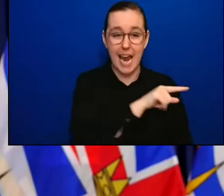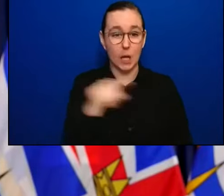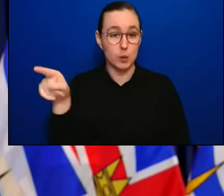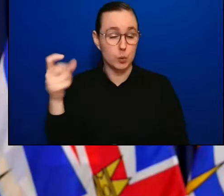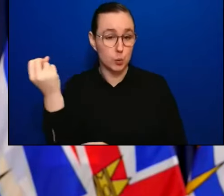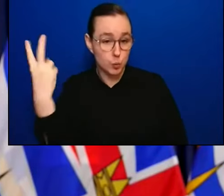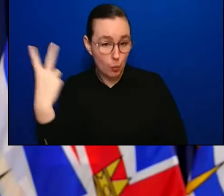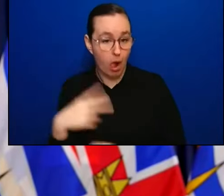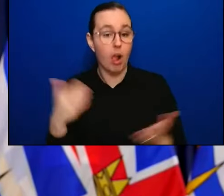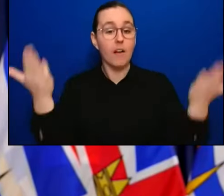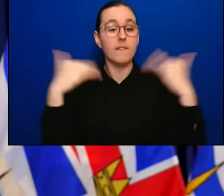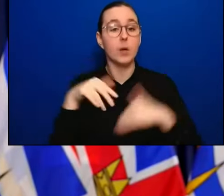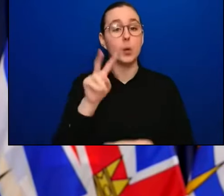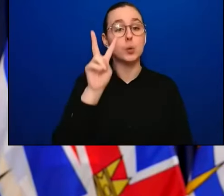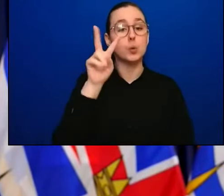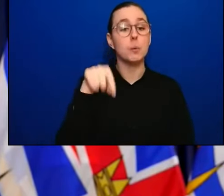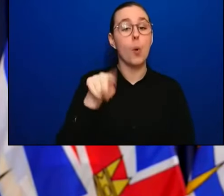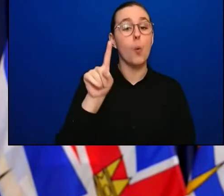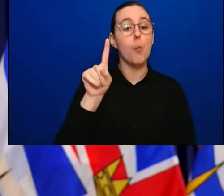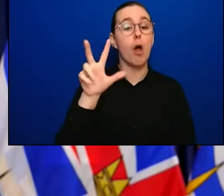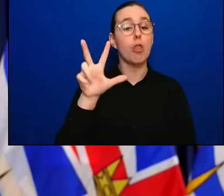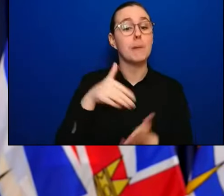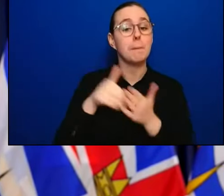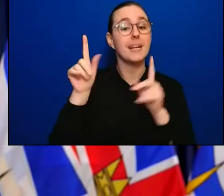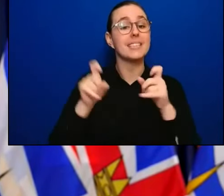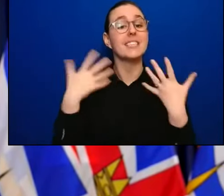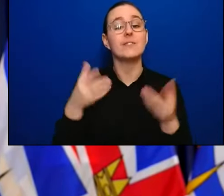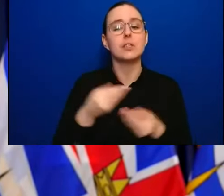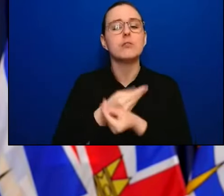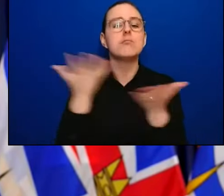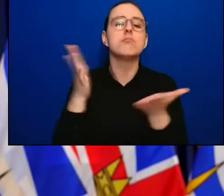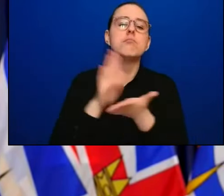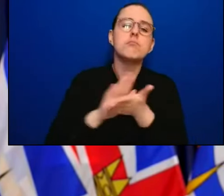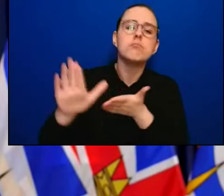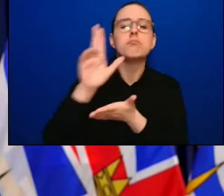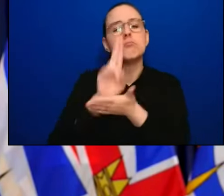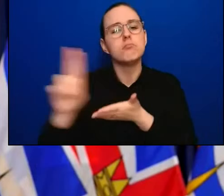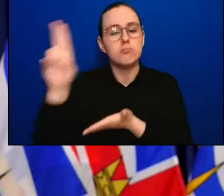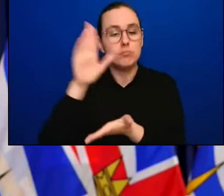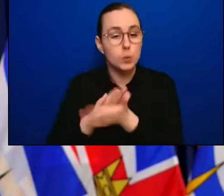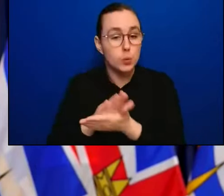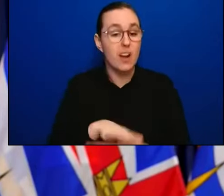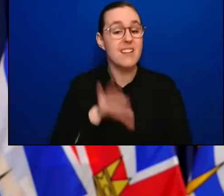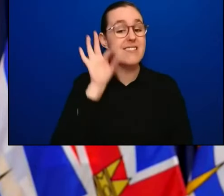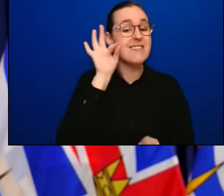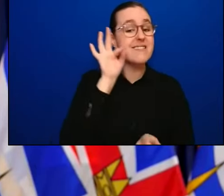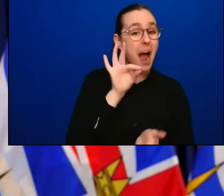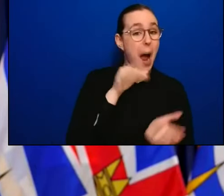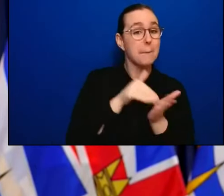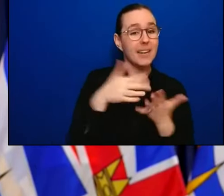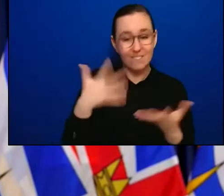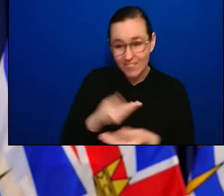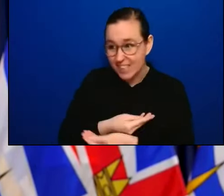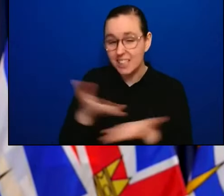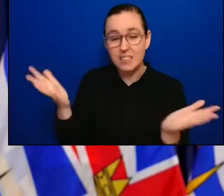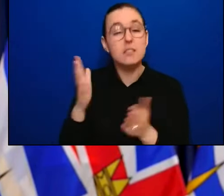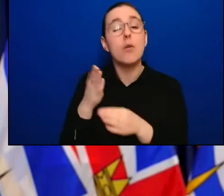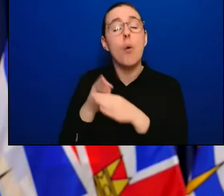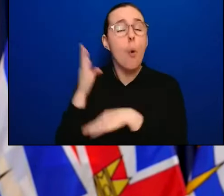post-secondary institutions. And 9 million tests have delivered to more than 1,300 pharmacies across BC.